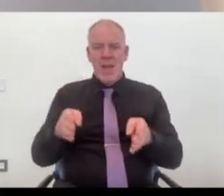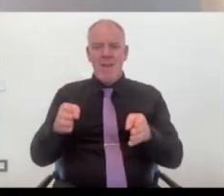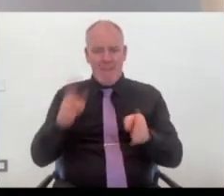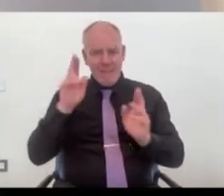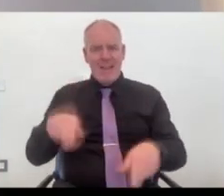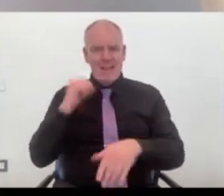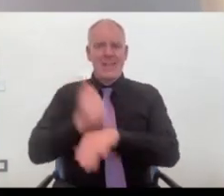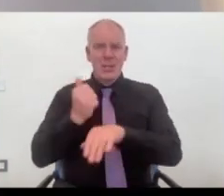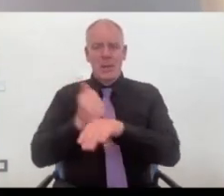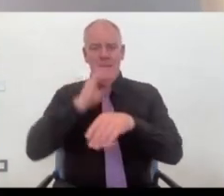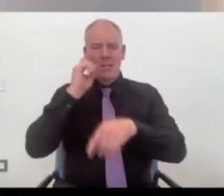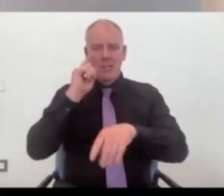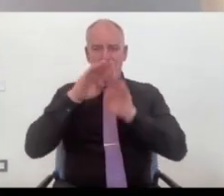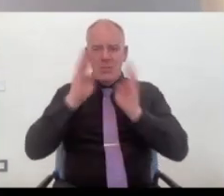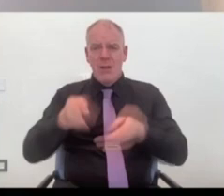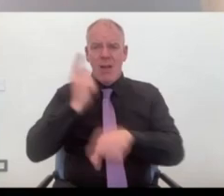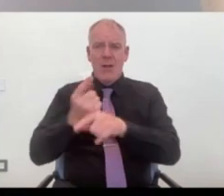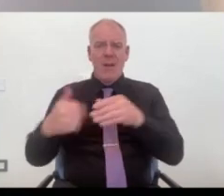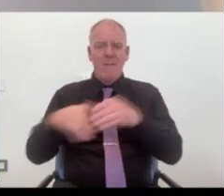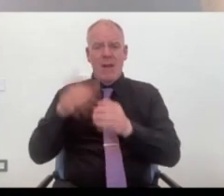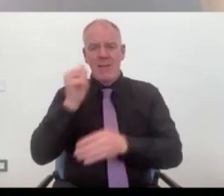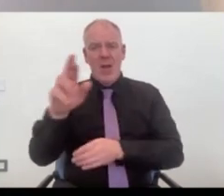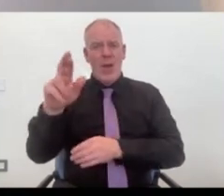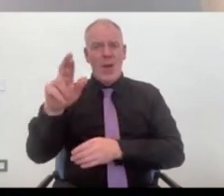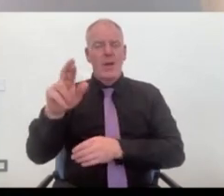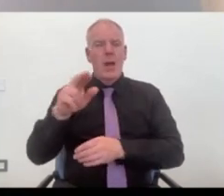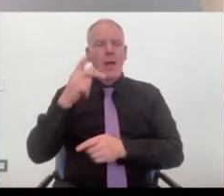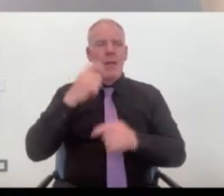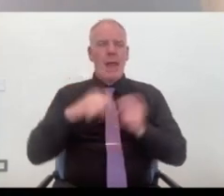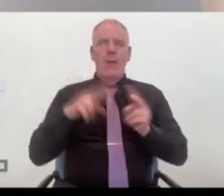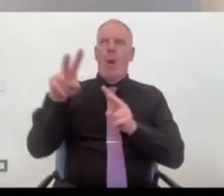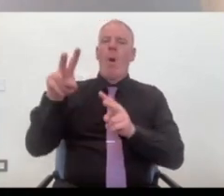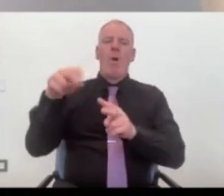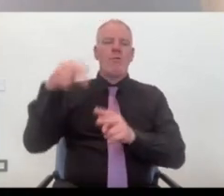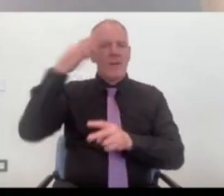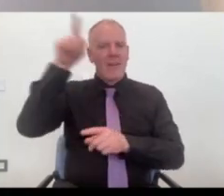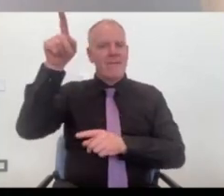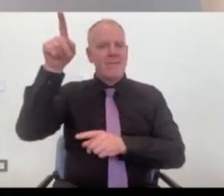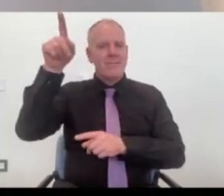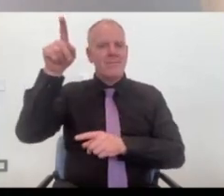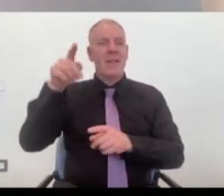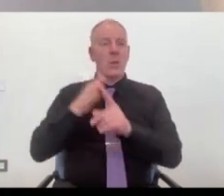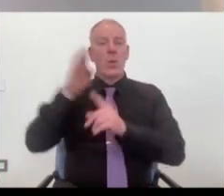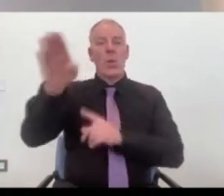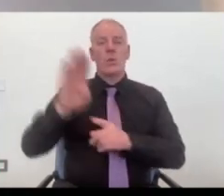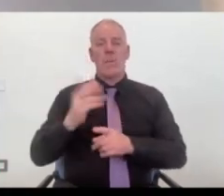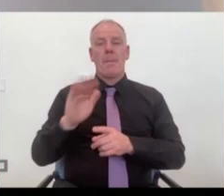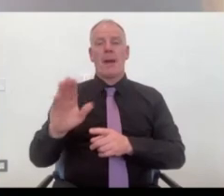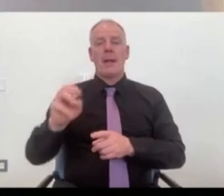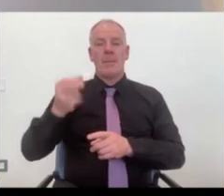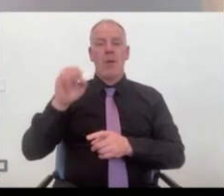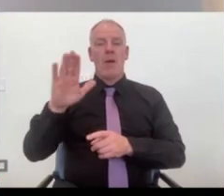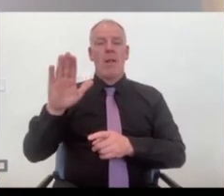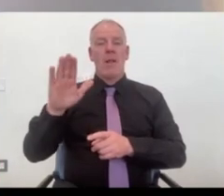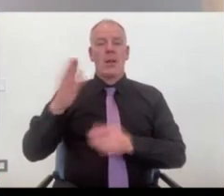encourage people to look across the border and that you'd have people going to the likes of Balmoral show from as far down as